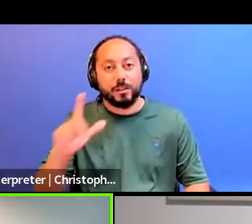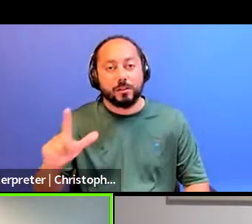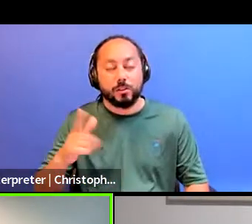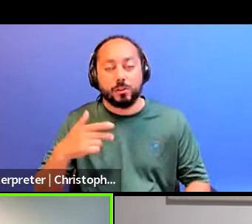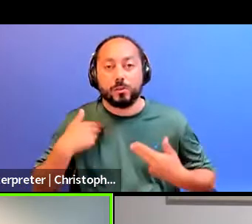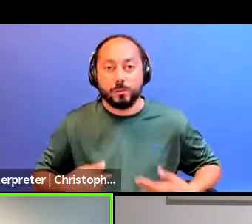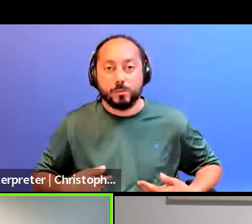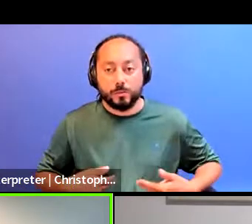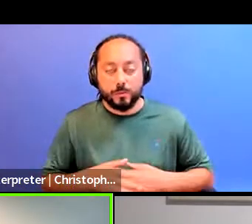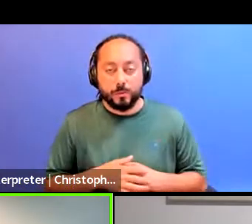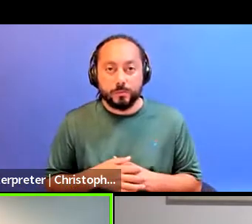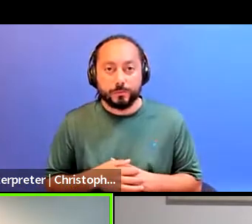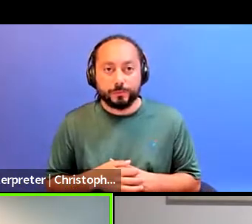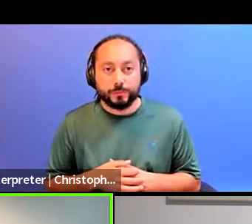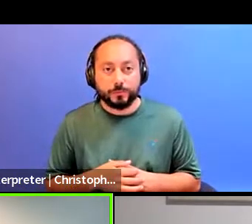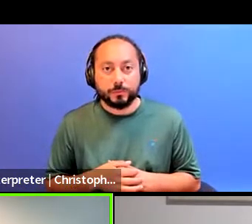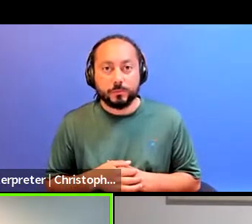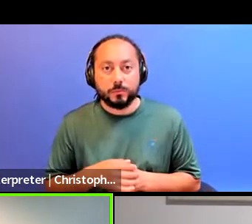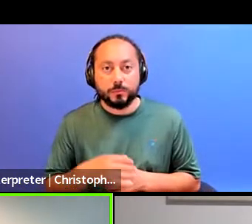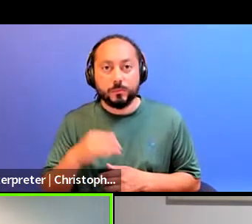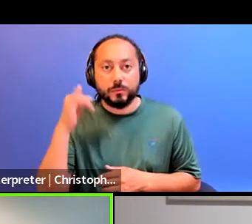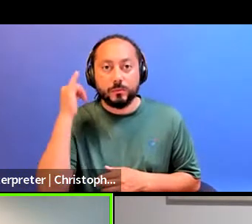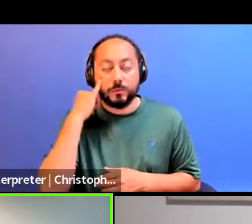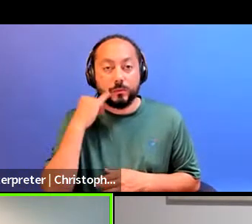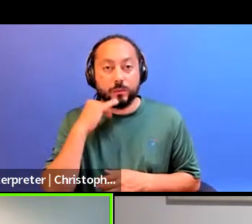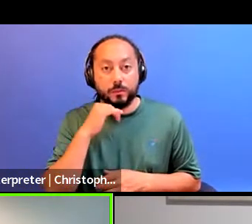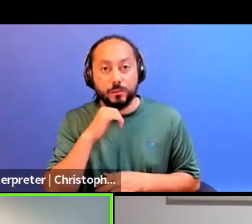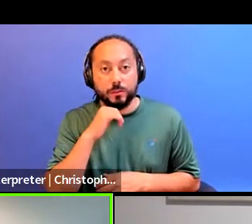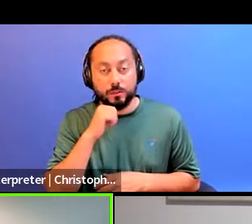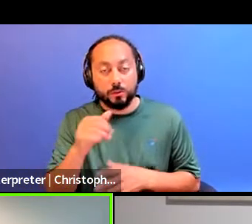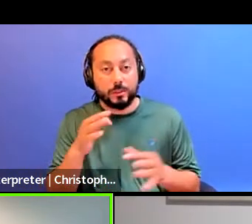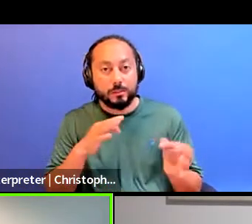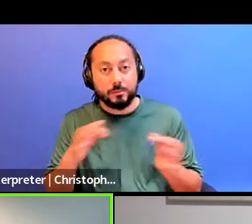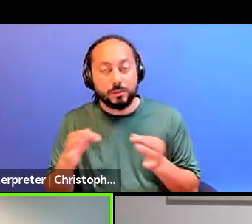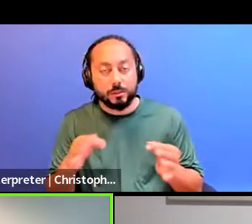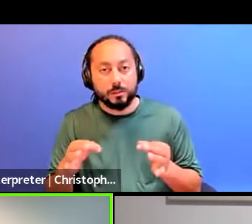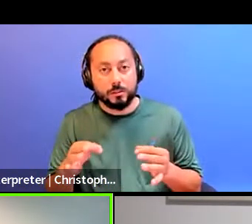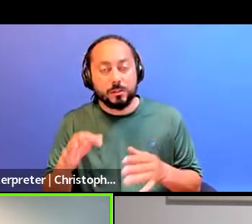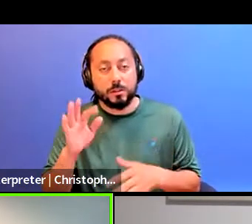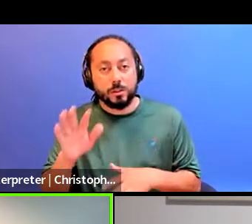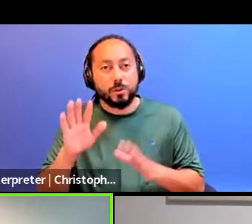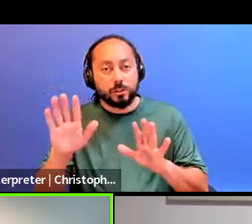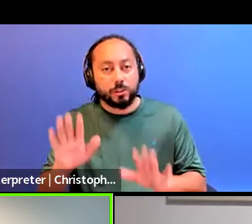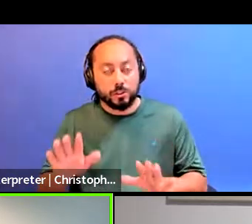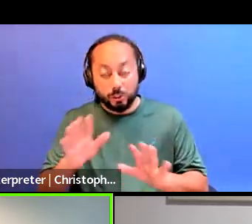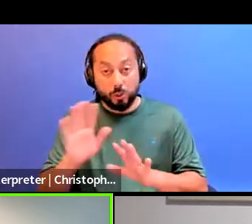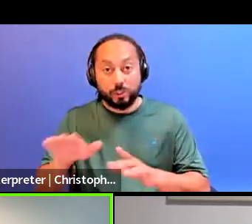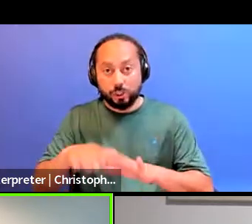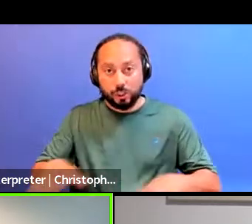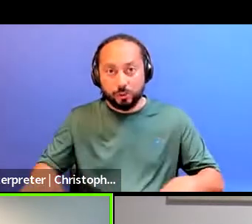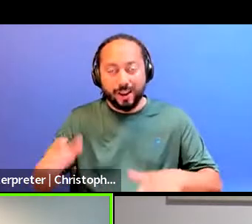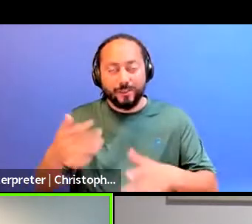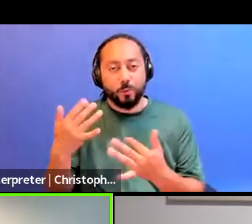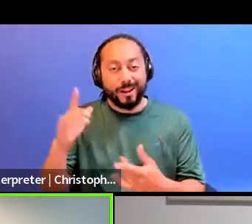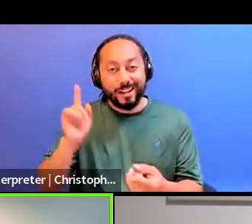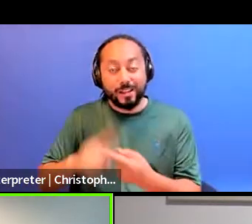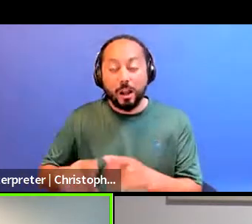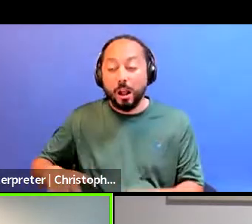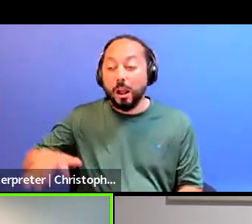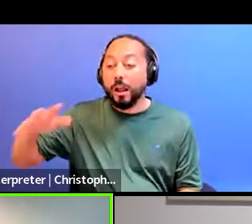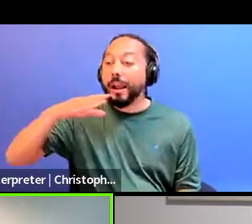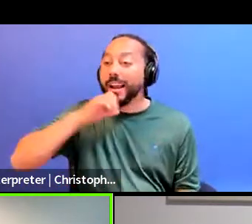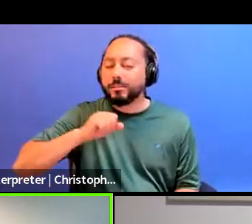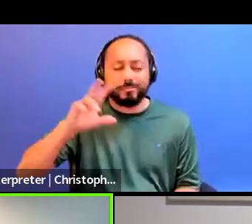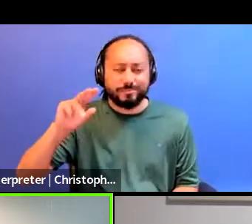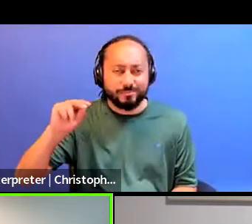explain to your kids, though, you know, my son's seven, people say you need to wait till your kids are a certain age. That can't be true, right? Because you need to explain, we live in a